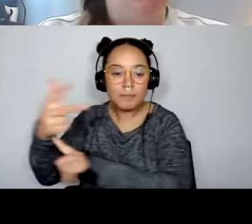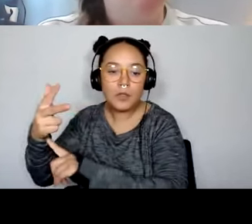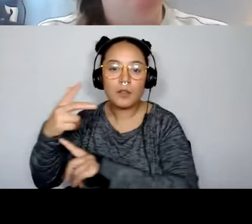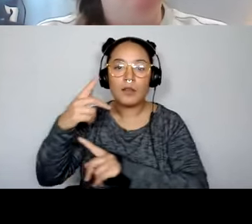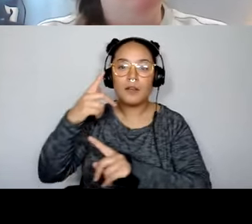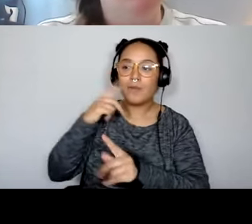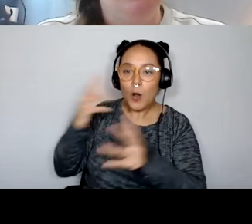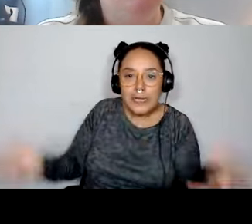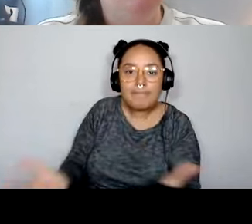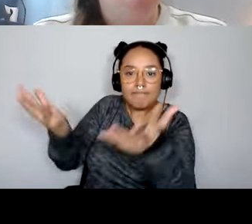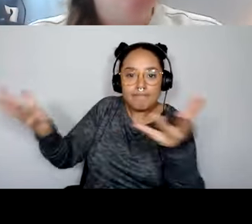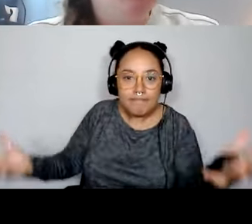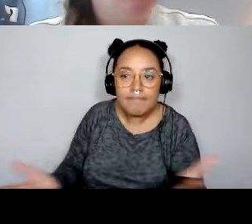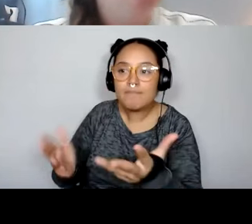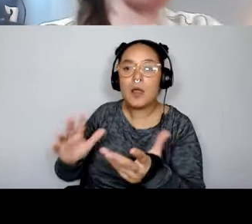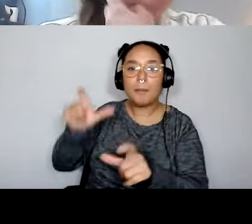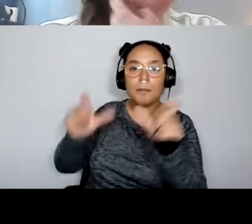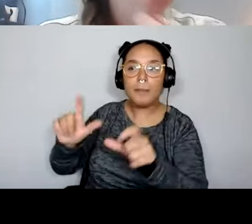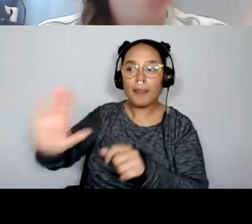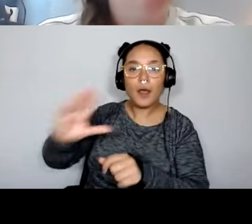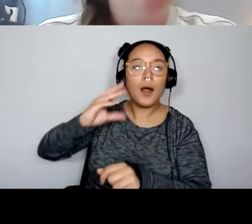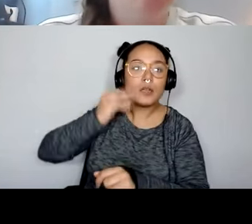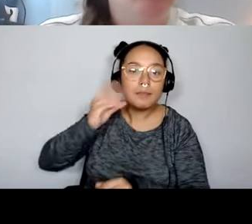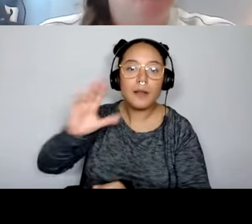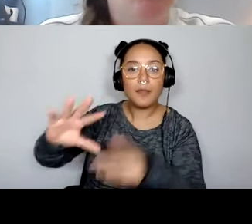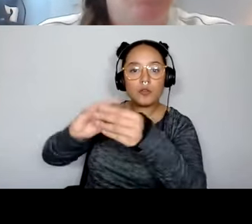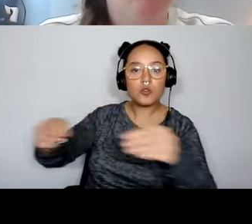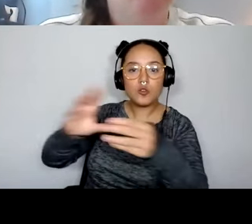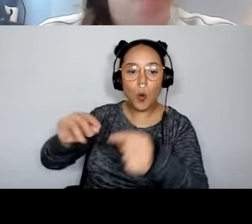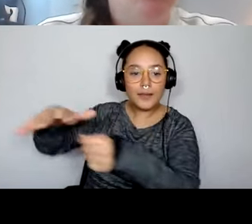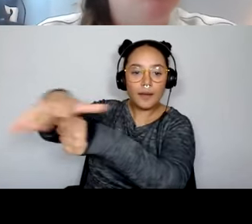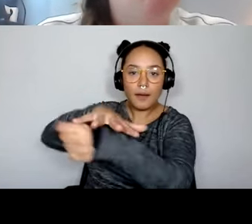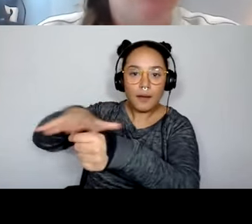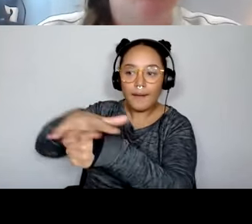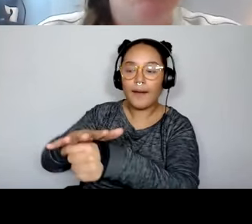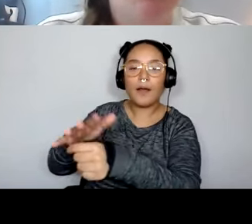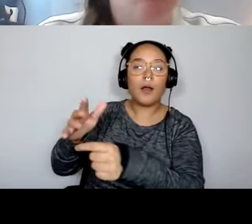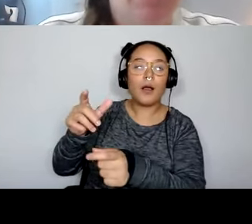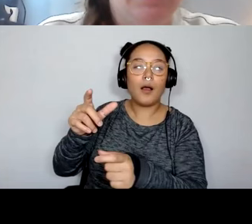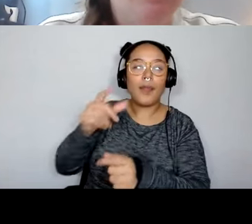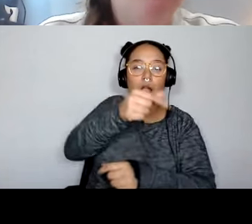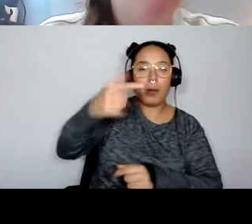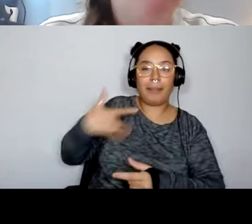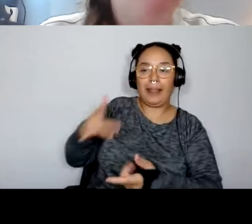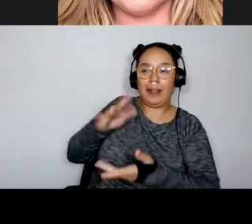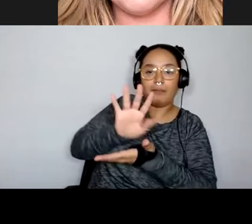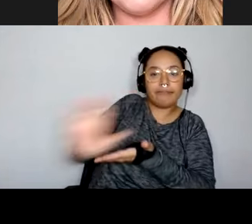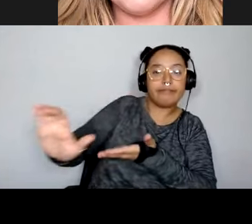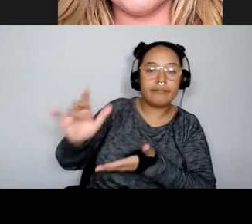I'm going to pass it over to Sid. And Sid, if you could give a brief visual description of yourself, um, that would be appreciated.